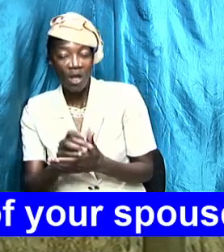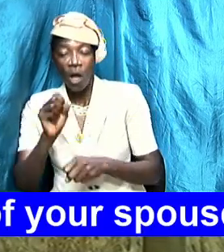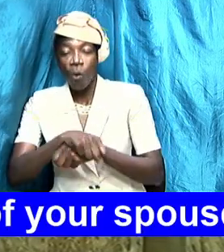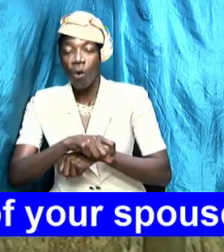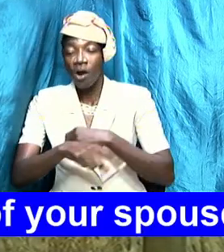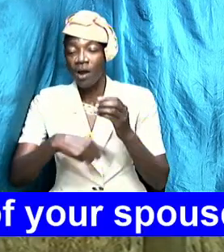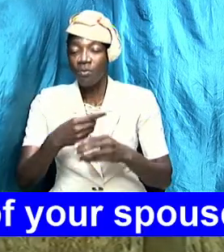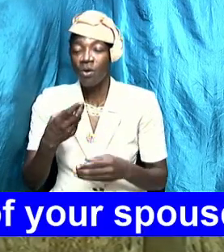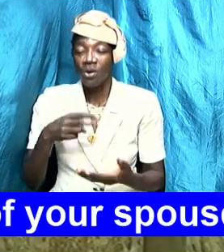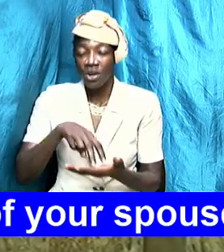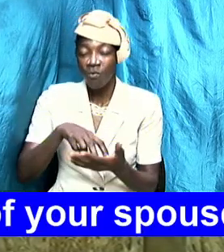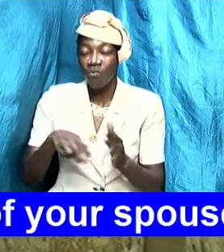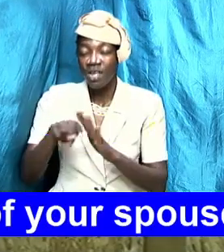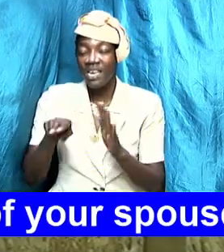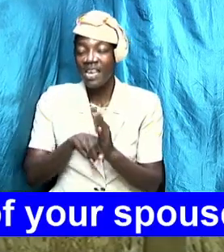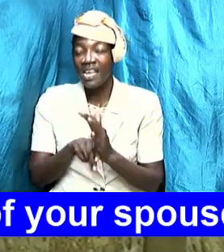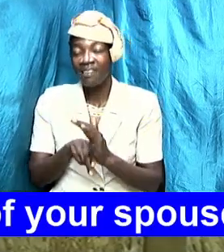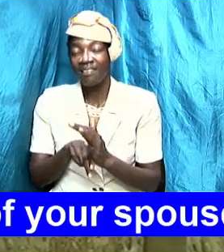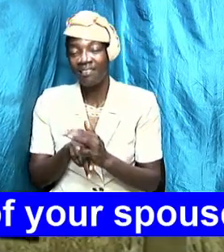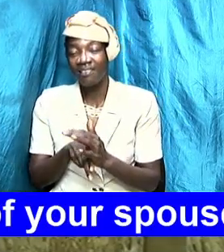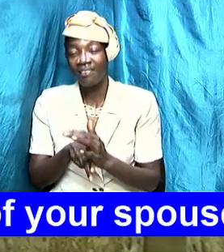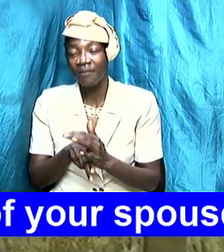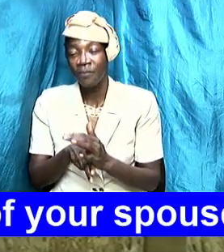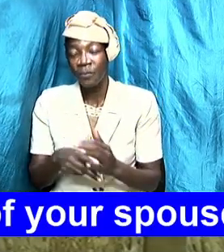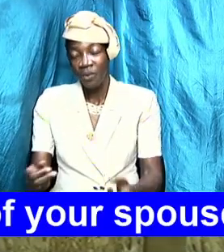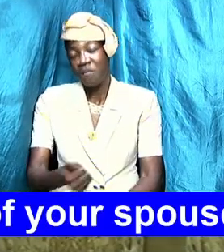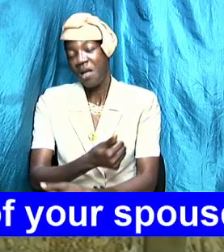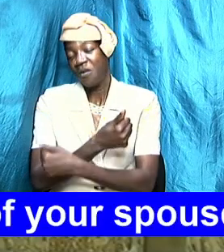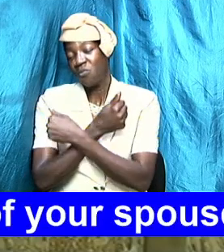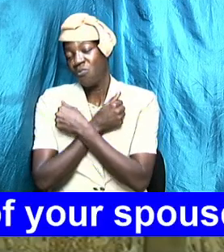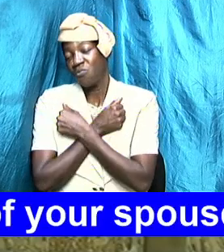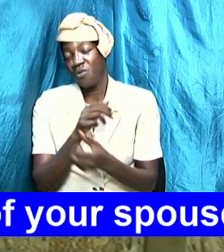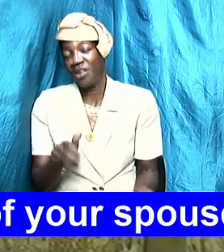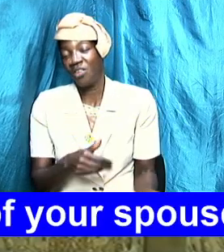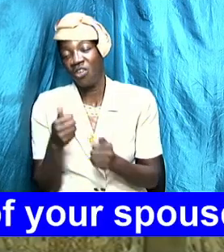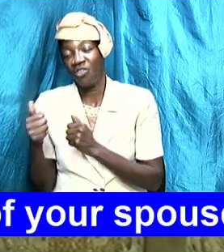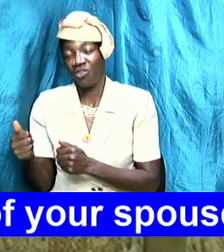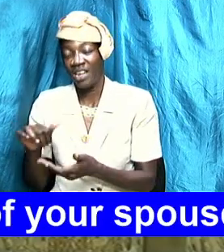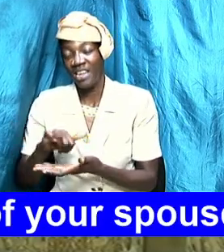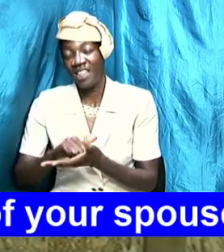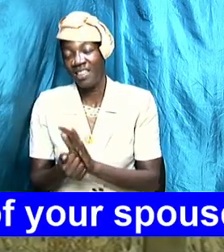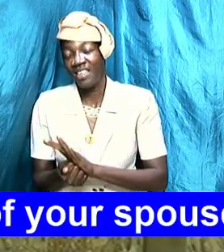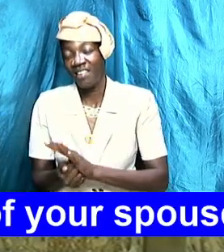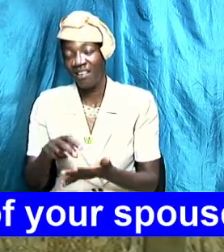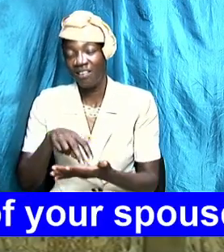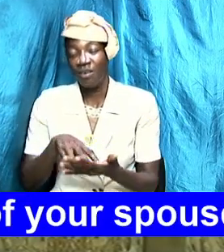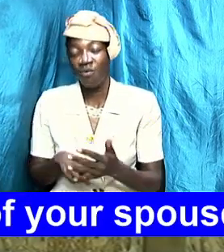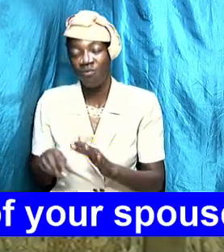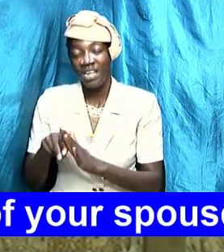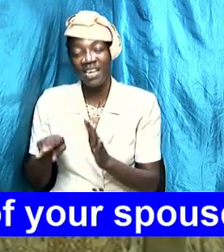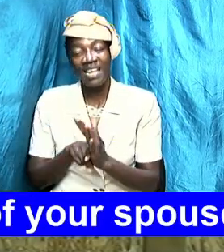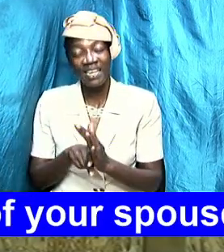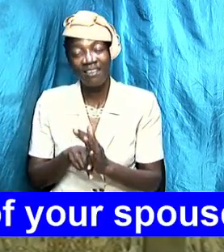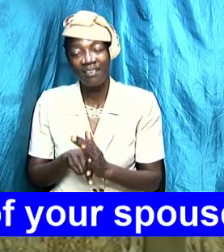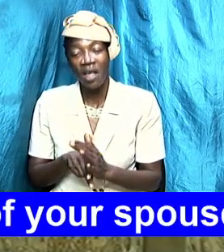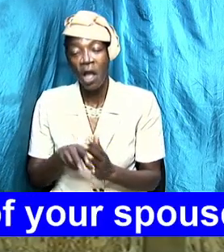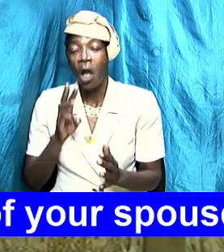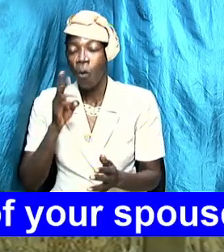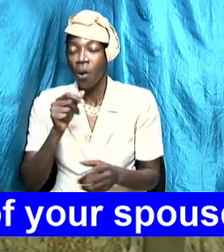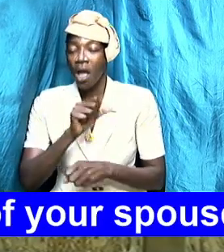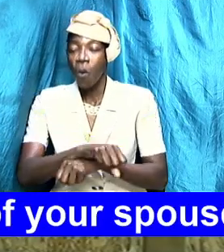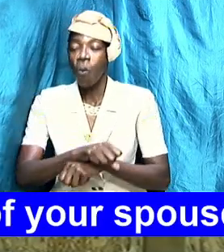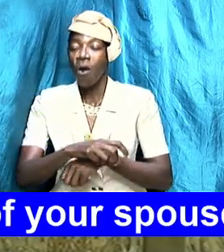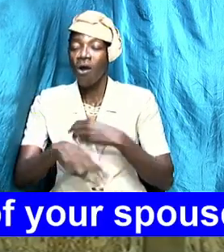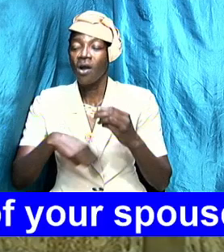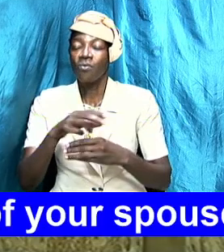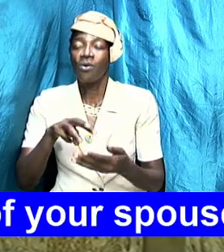this is my wife I embrace her strength these are her weaknesses I will work around these